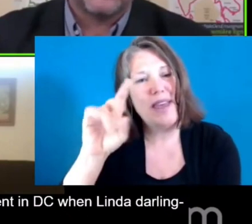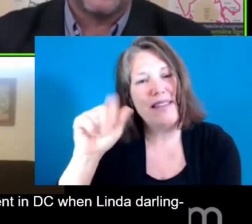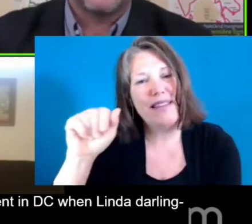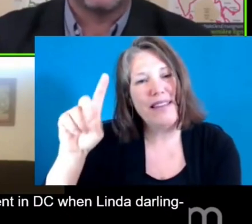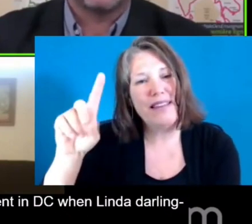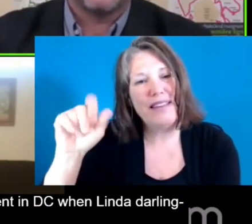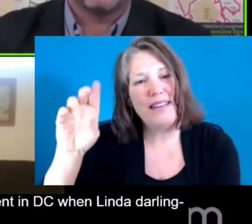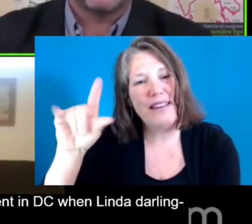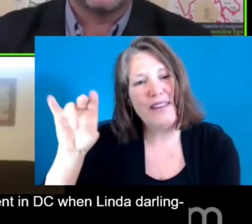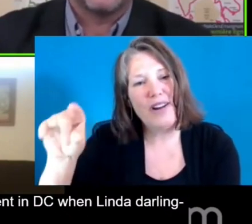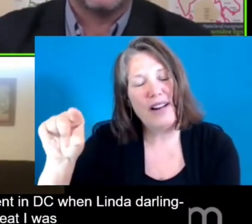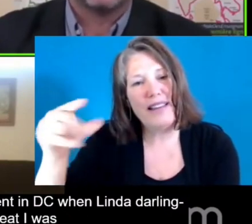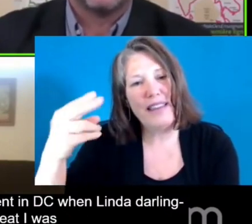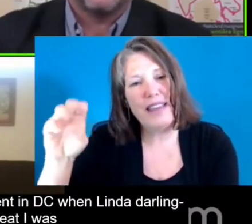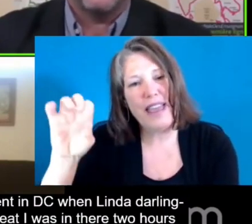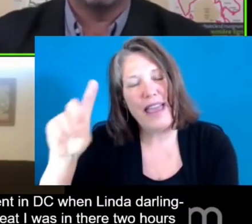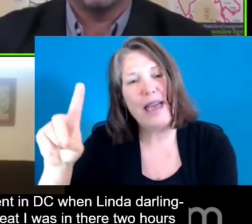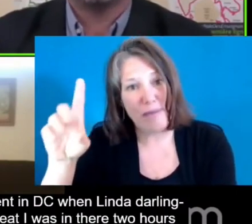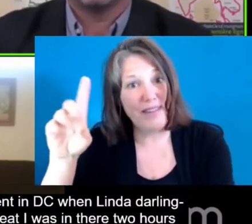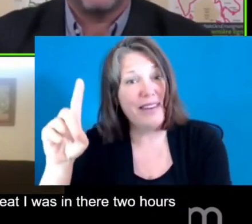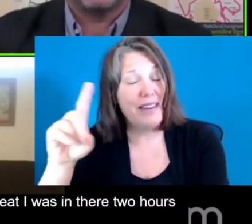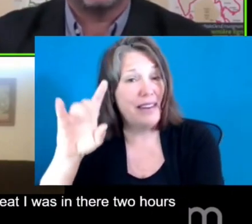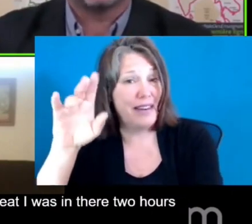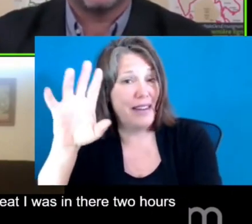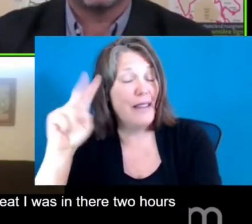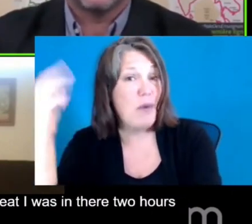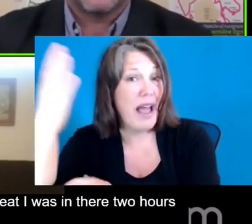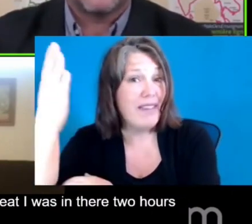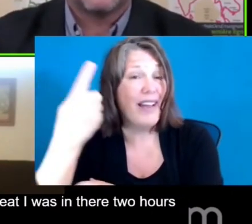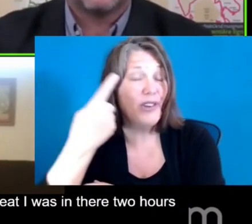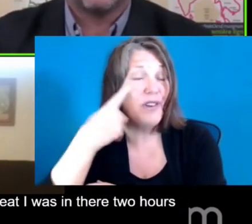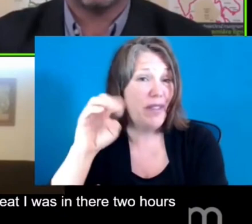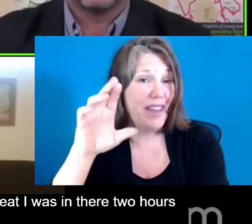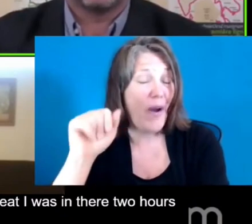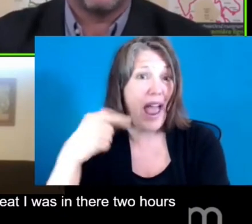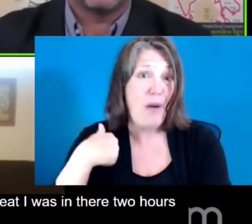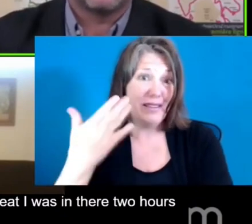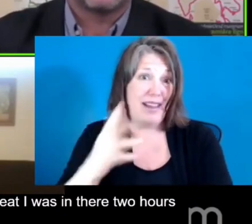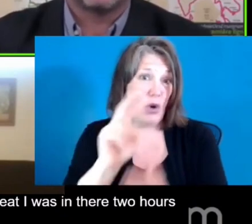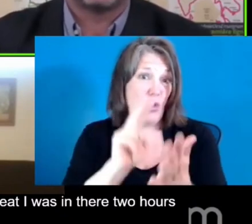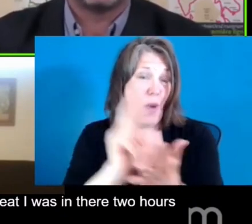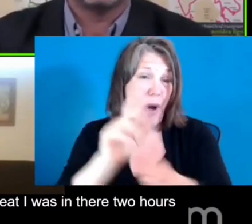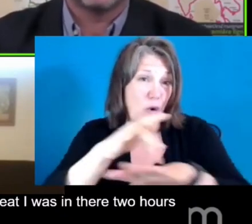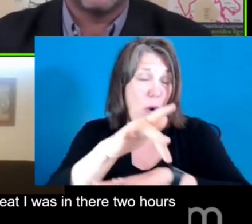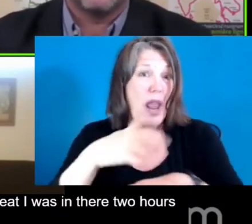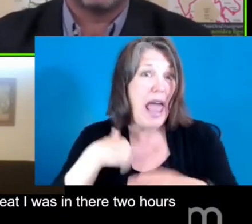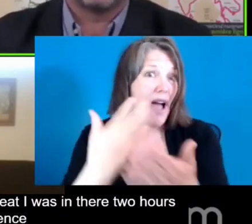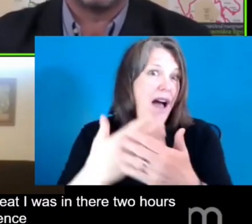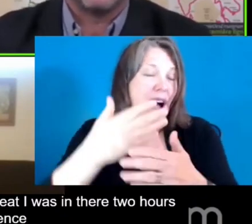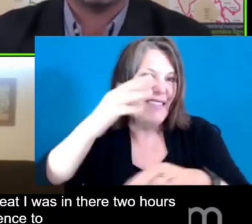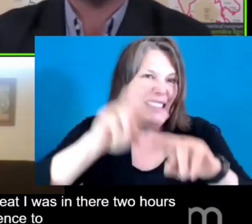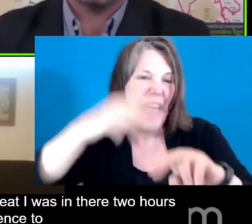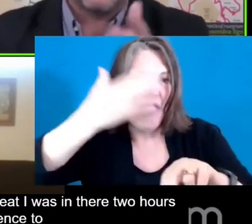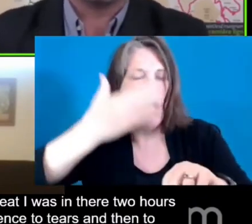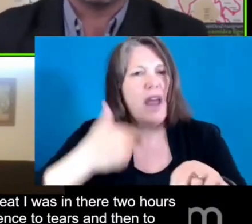got a front row seat. I was in there two hours early. I don't know very many educationalists who bring an audience to tears and then